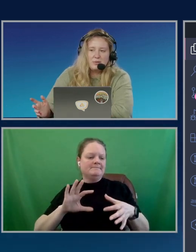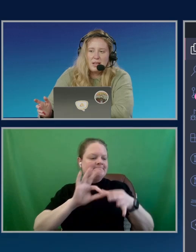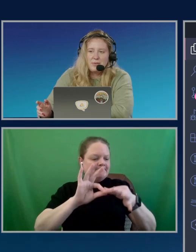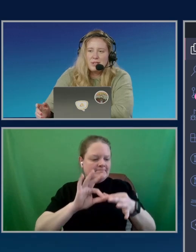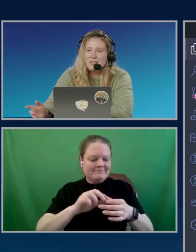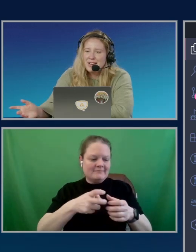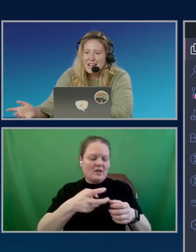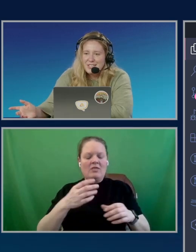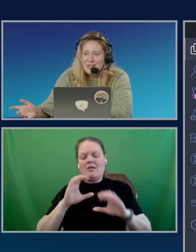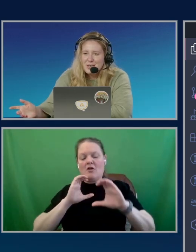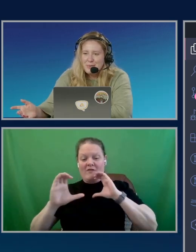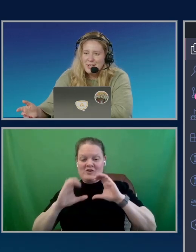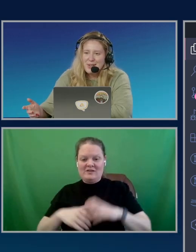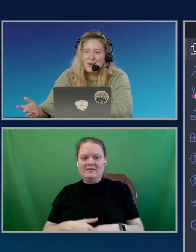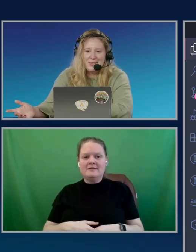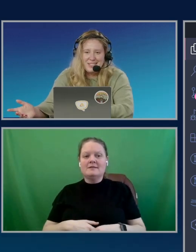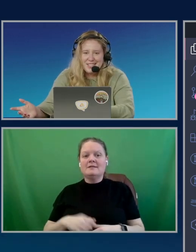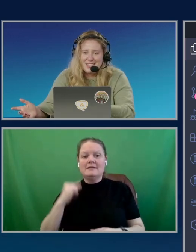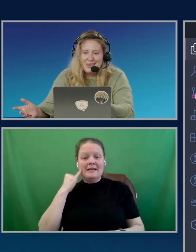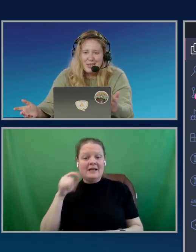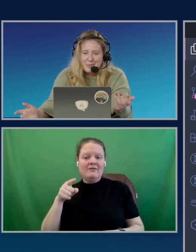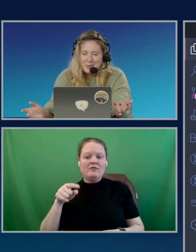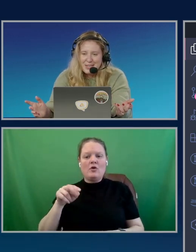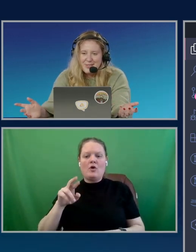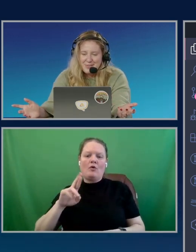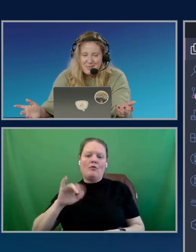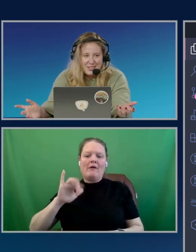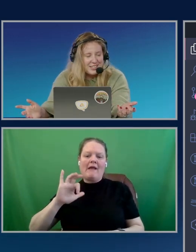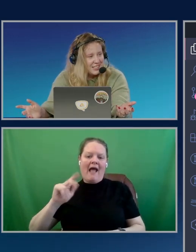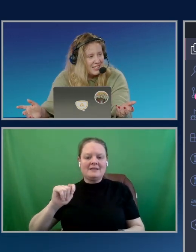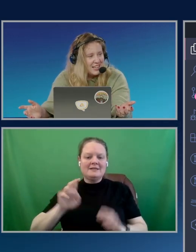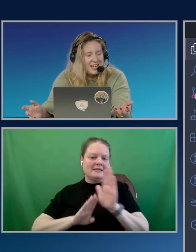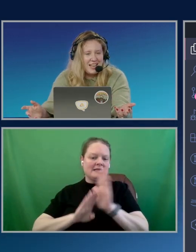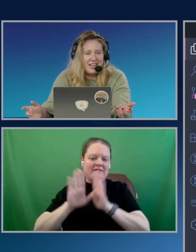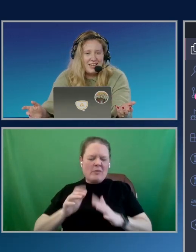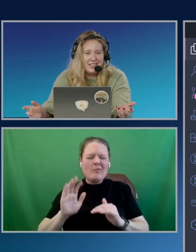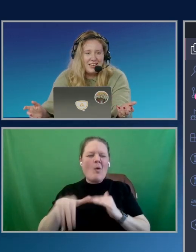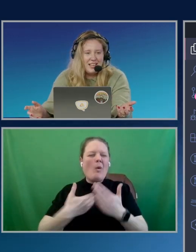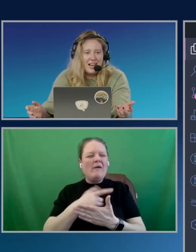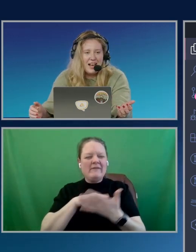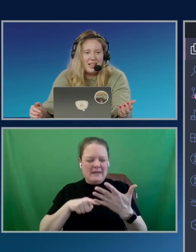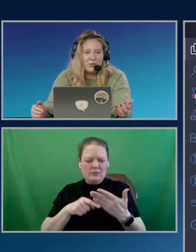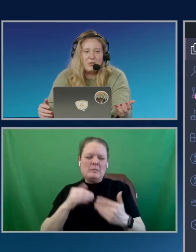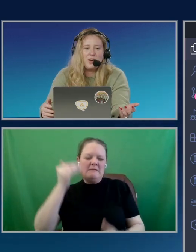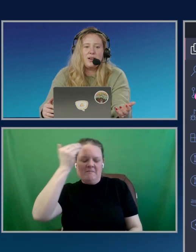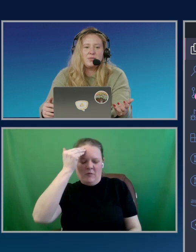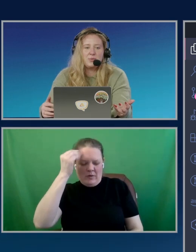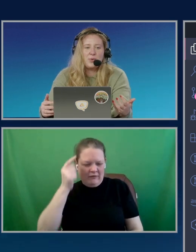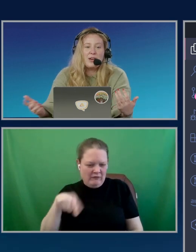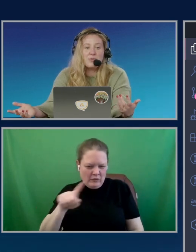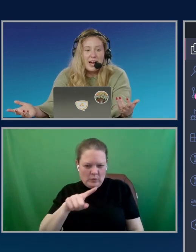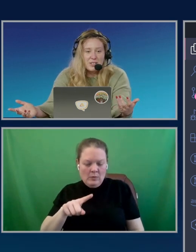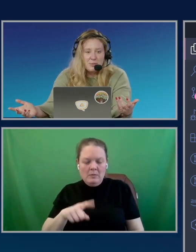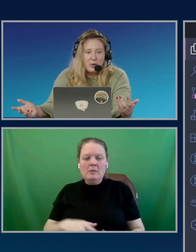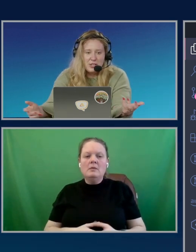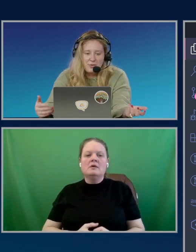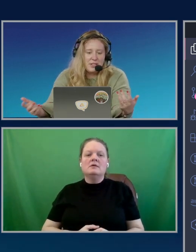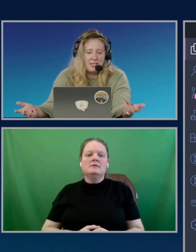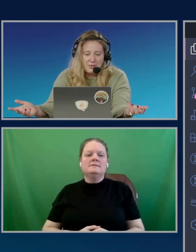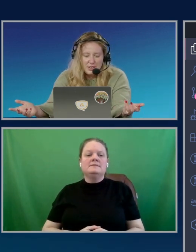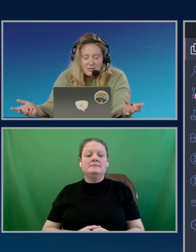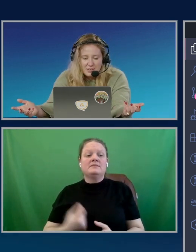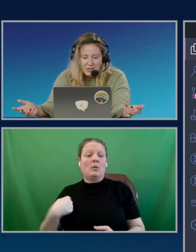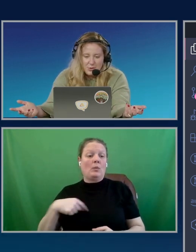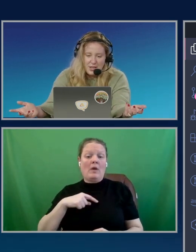So if you're a React developer, all this is going to look pretty familiar. And we have React components